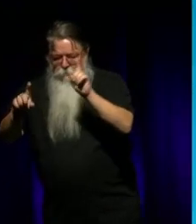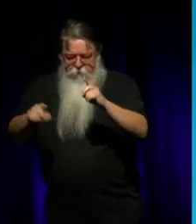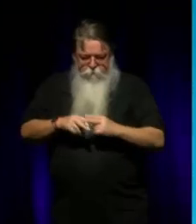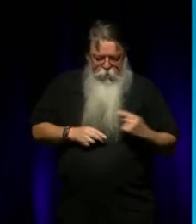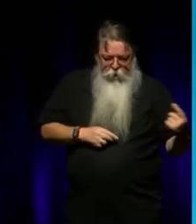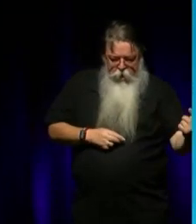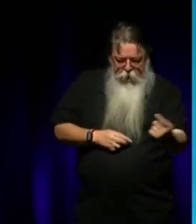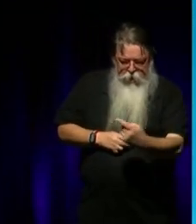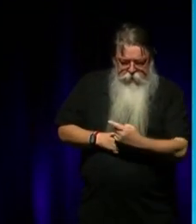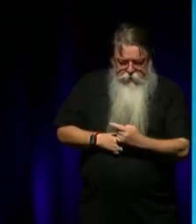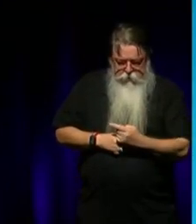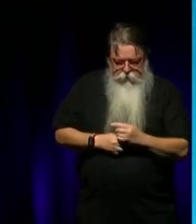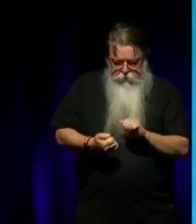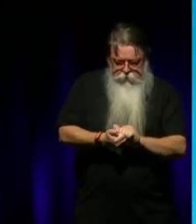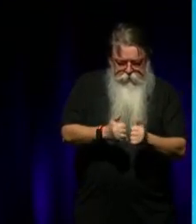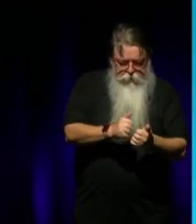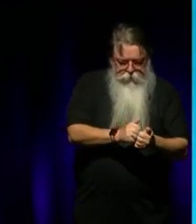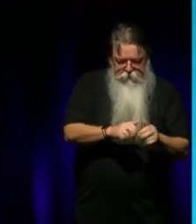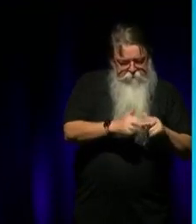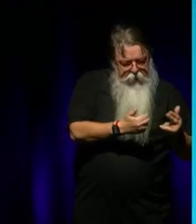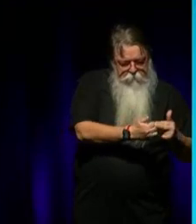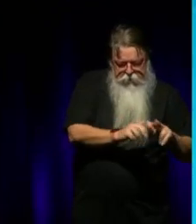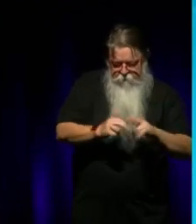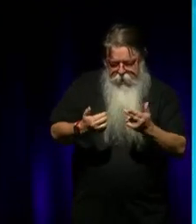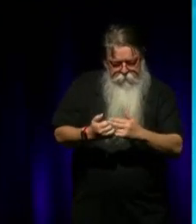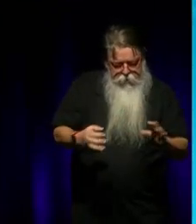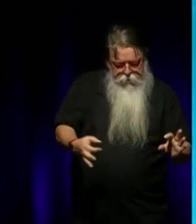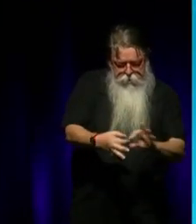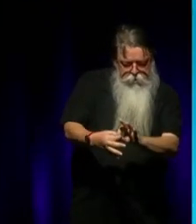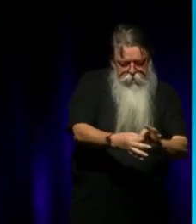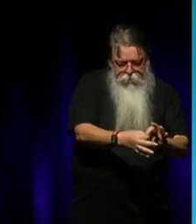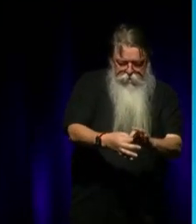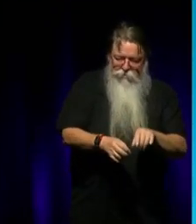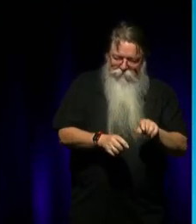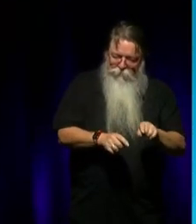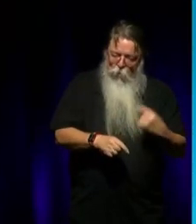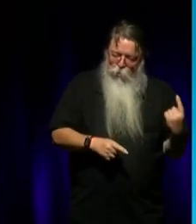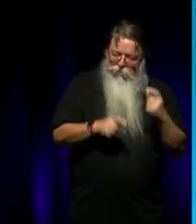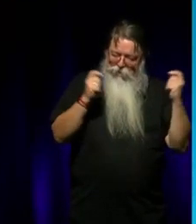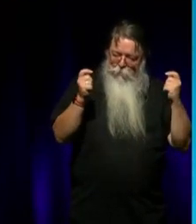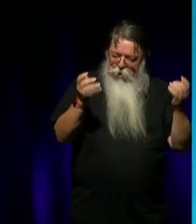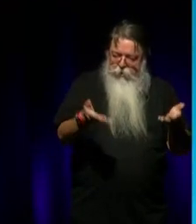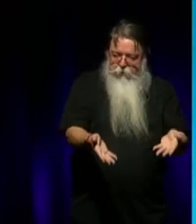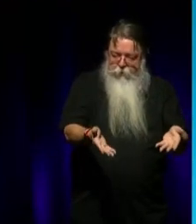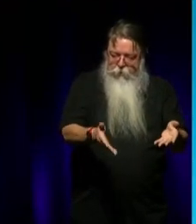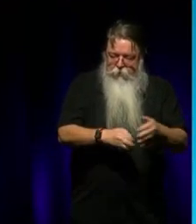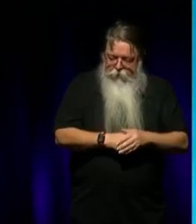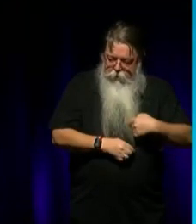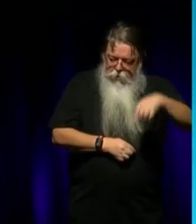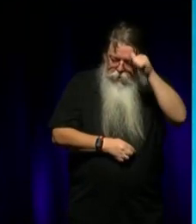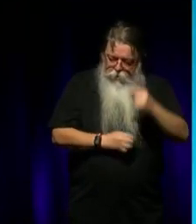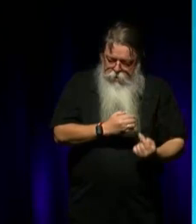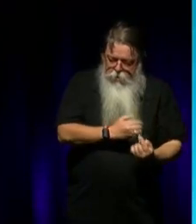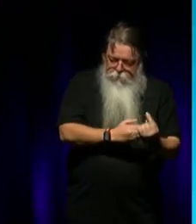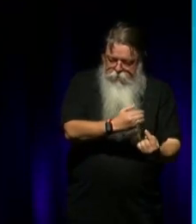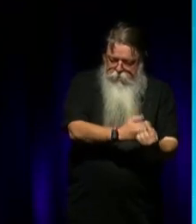and mapping it into this contemporary life, is what, I believe. And I, I know people use, when that does happen, it